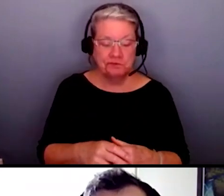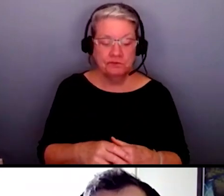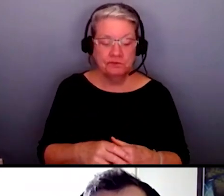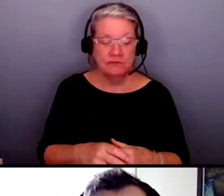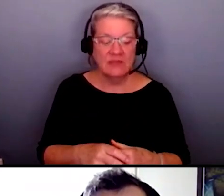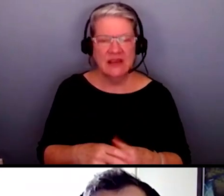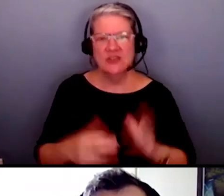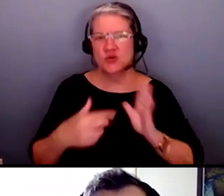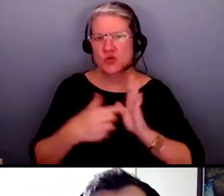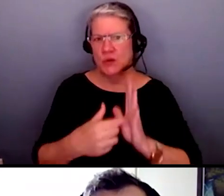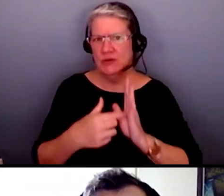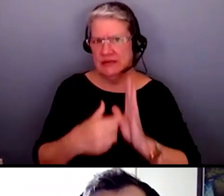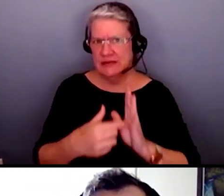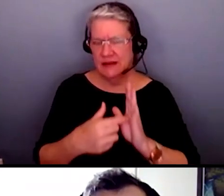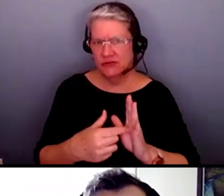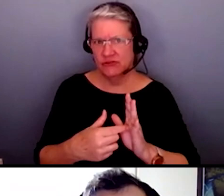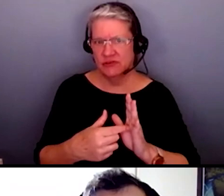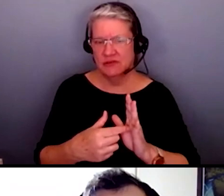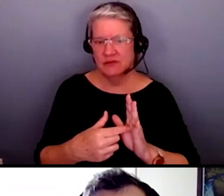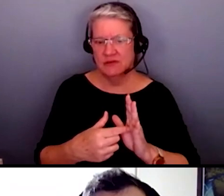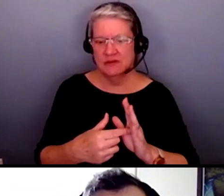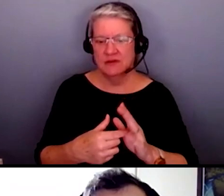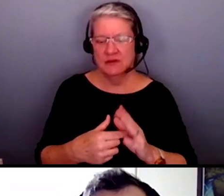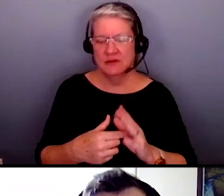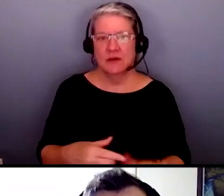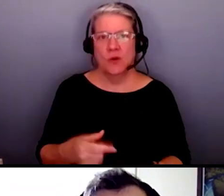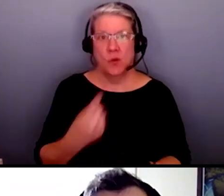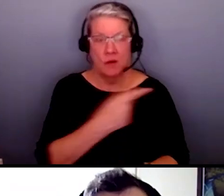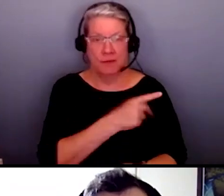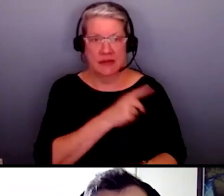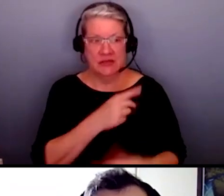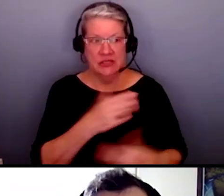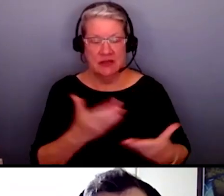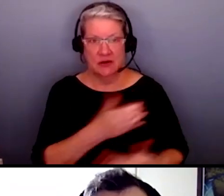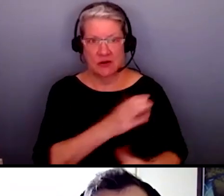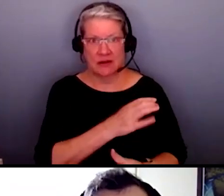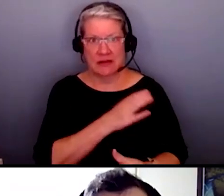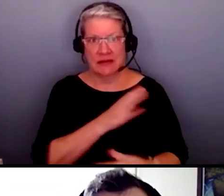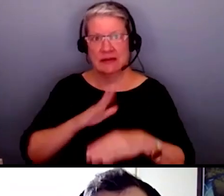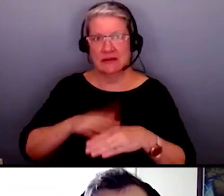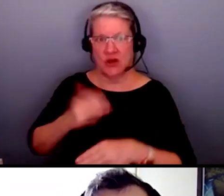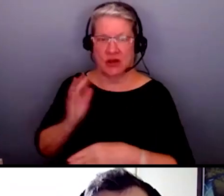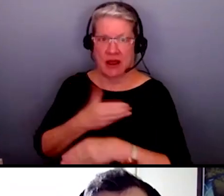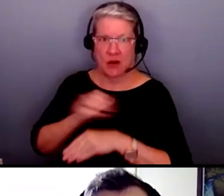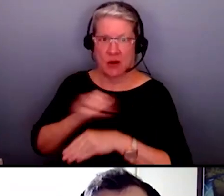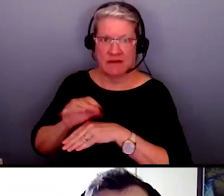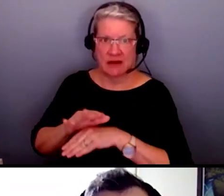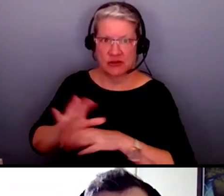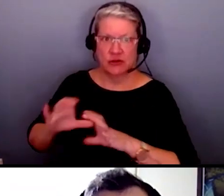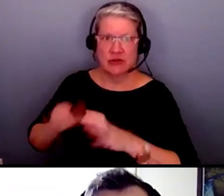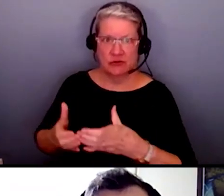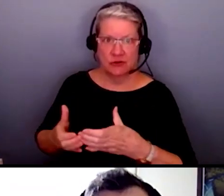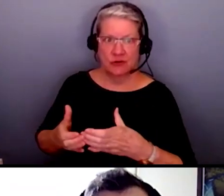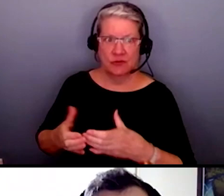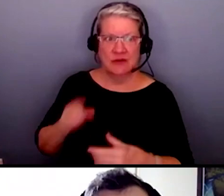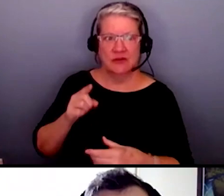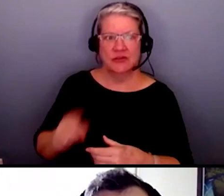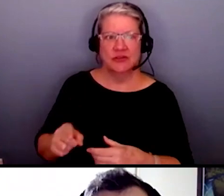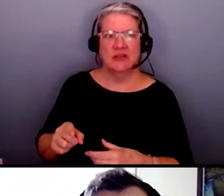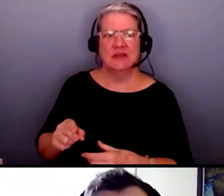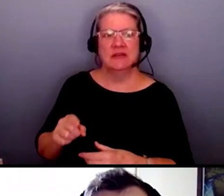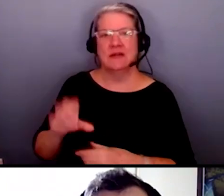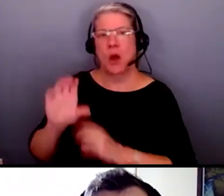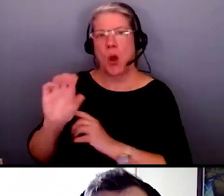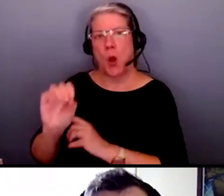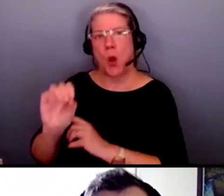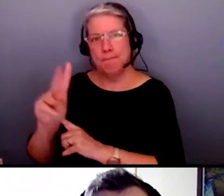one of our patients um for our clinic we have her on our community advisory group and she's um has a morbid obesity she's wheelchair bound